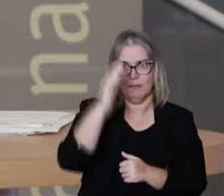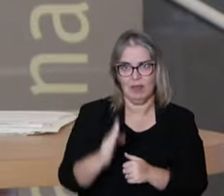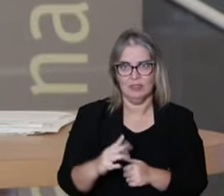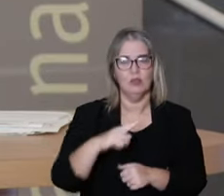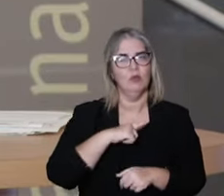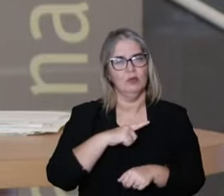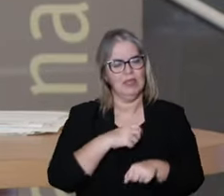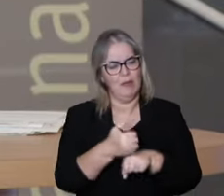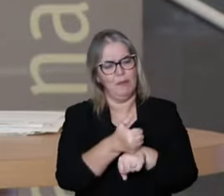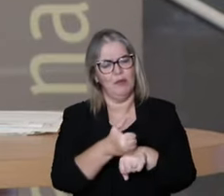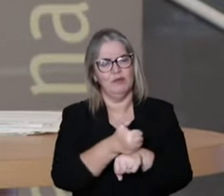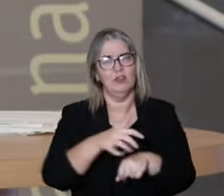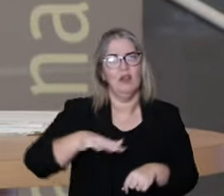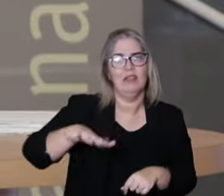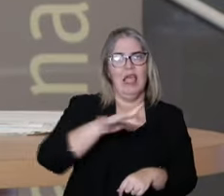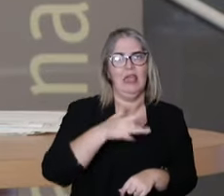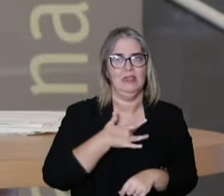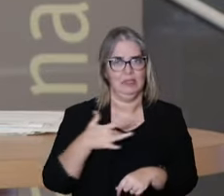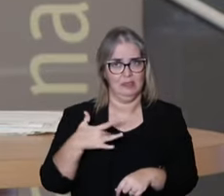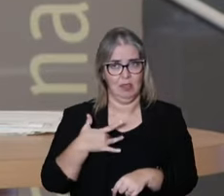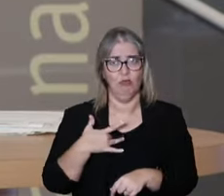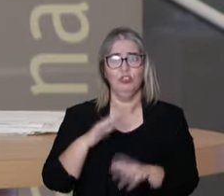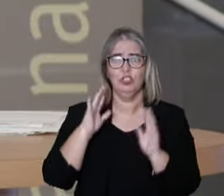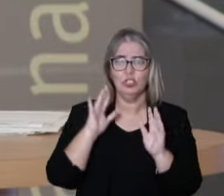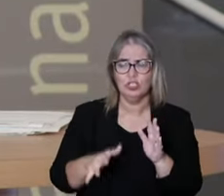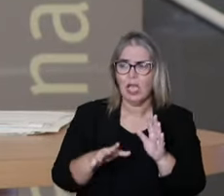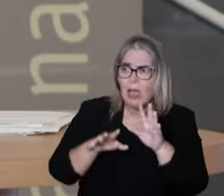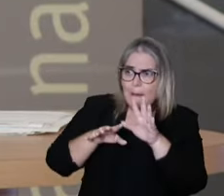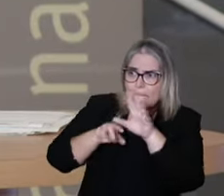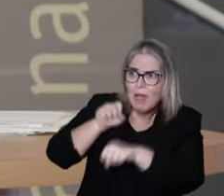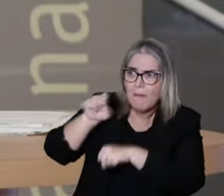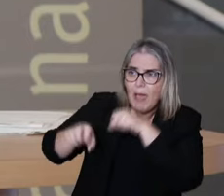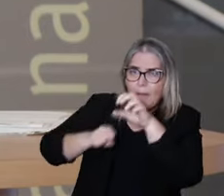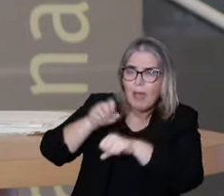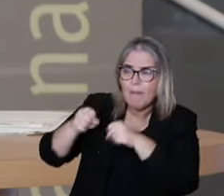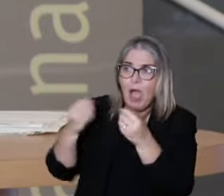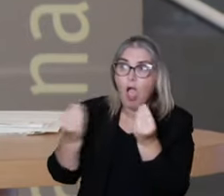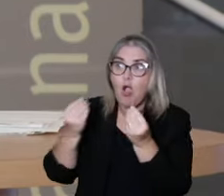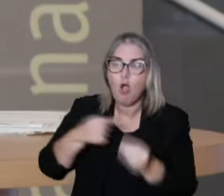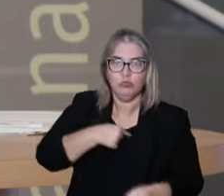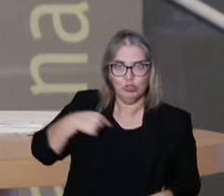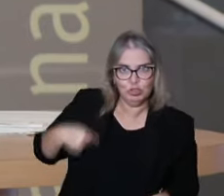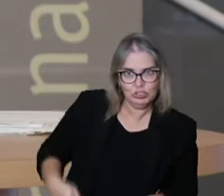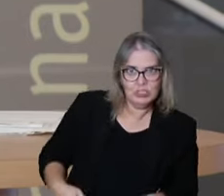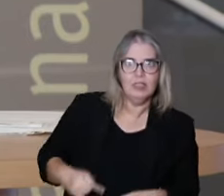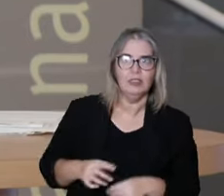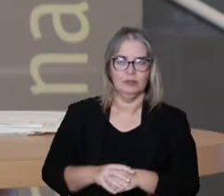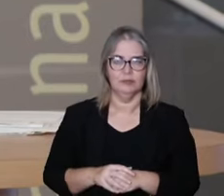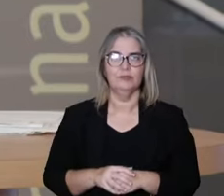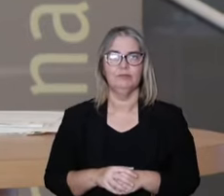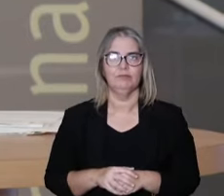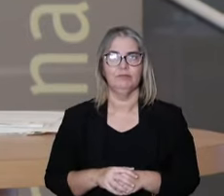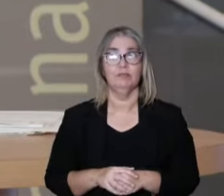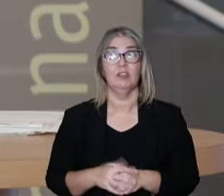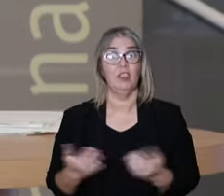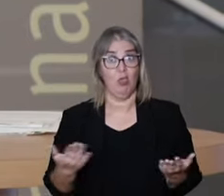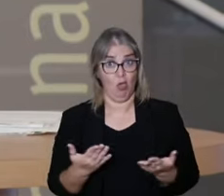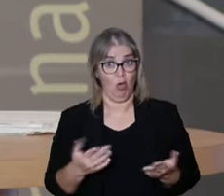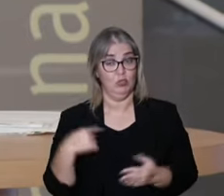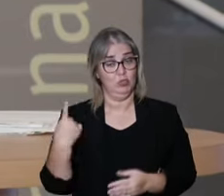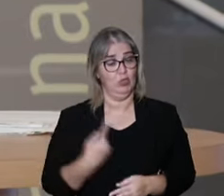have in Brazil, a lot of health professionals that went to find this knowledge in the last years.